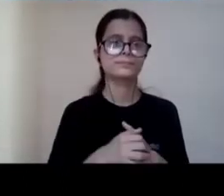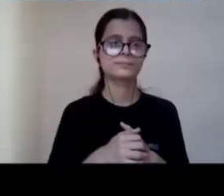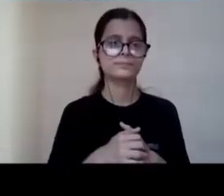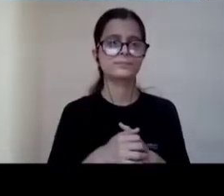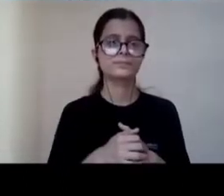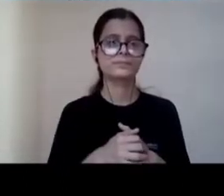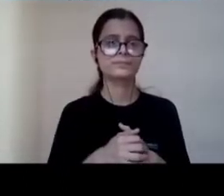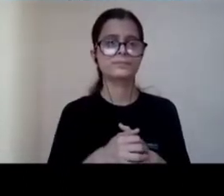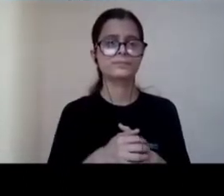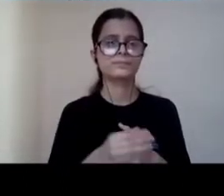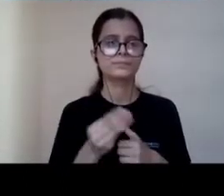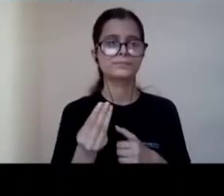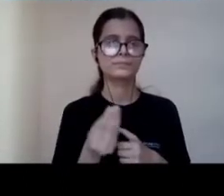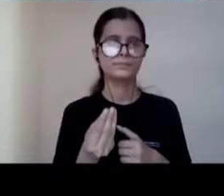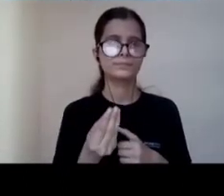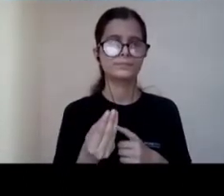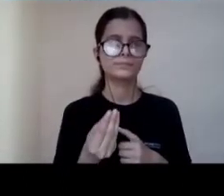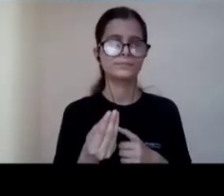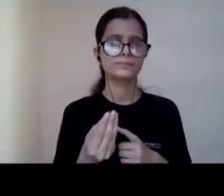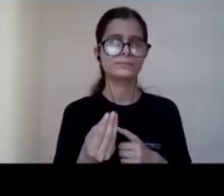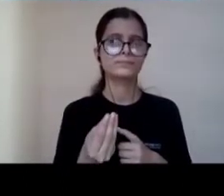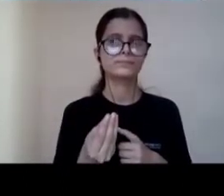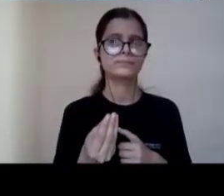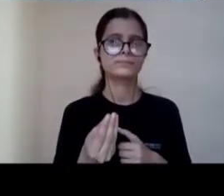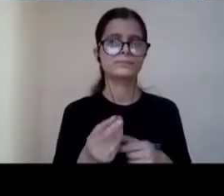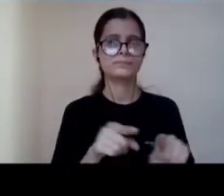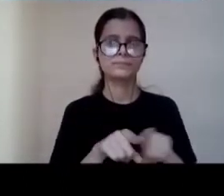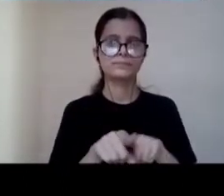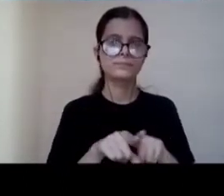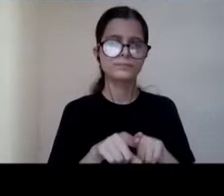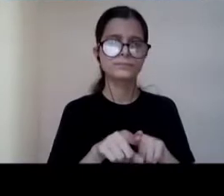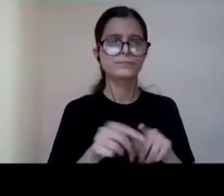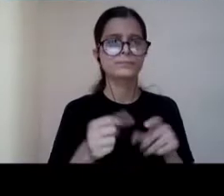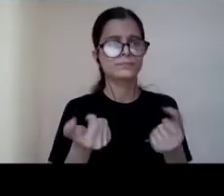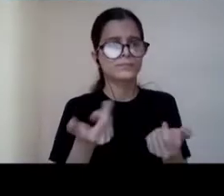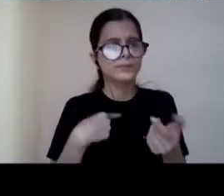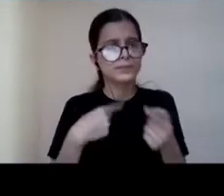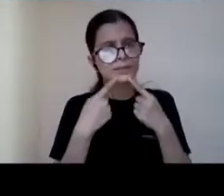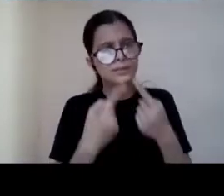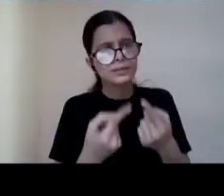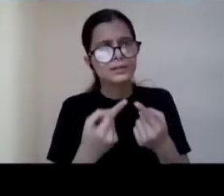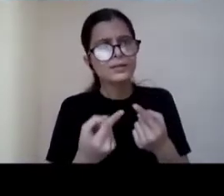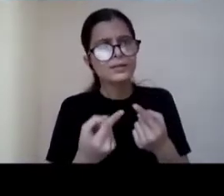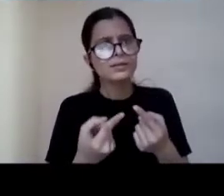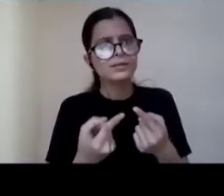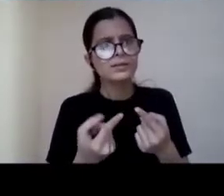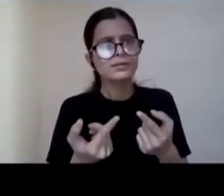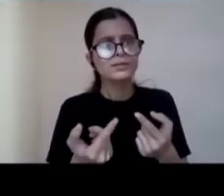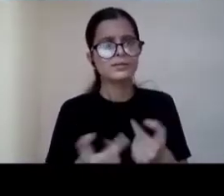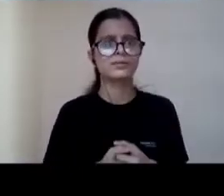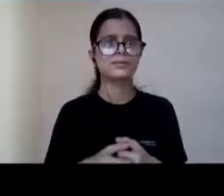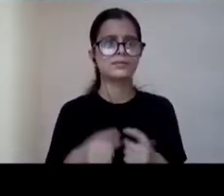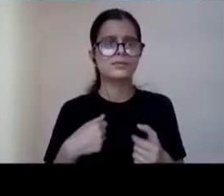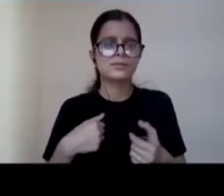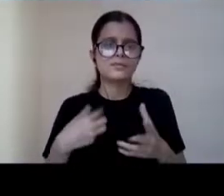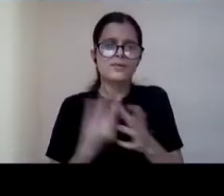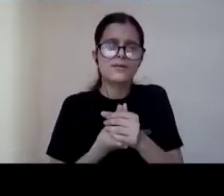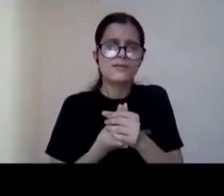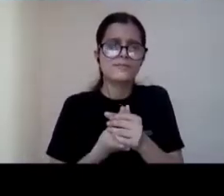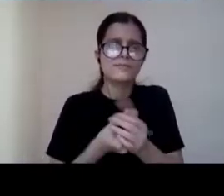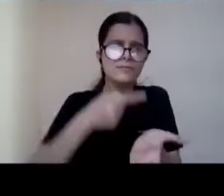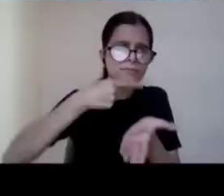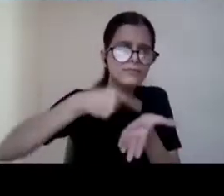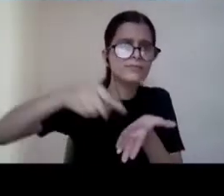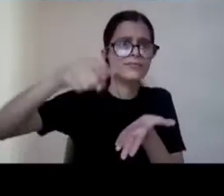the courts have actually uh stood that and said that since we have ratified any